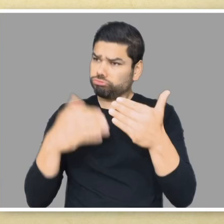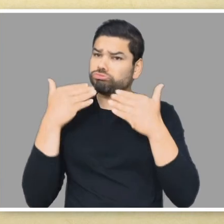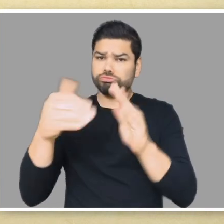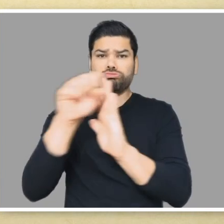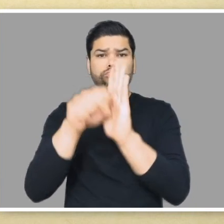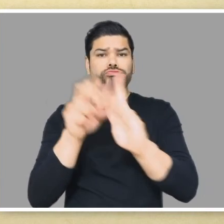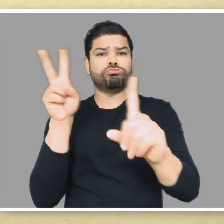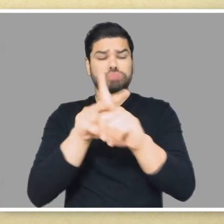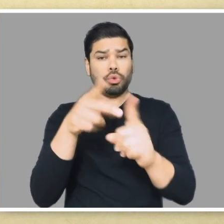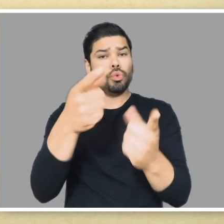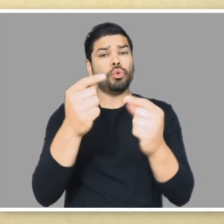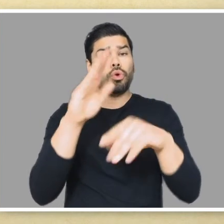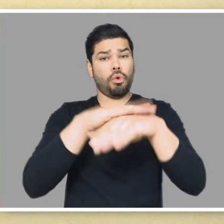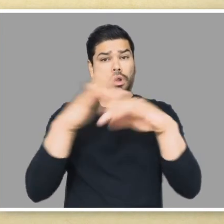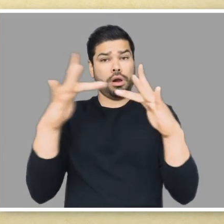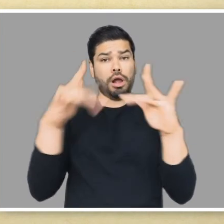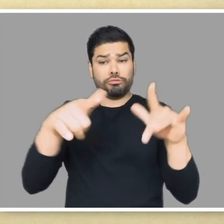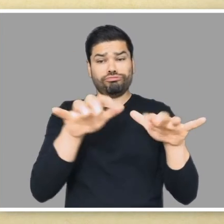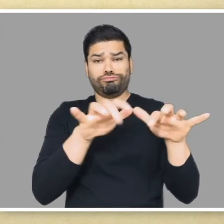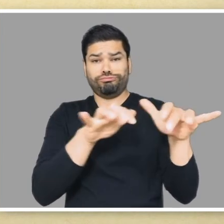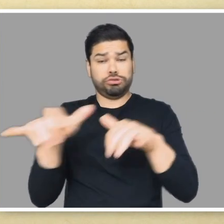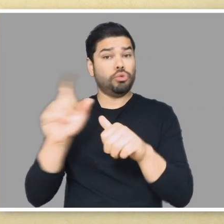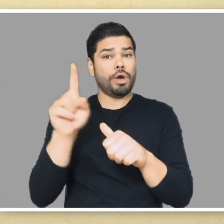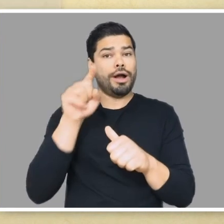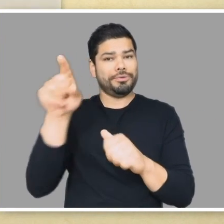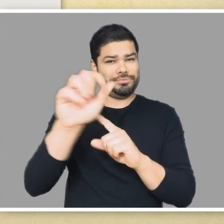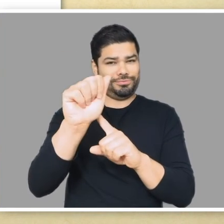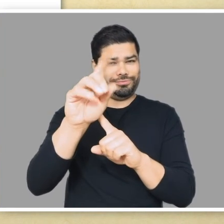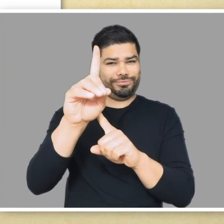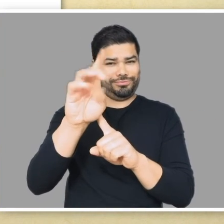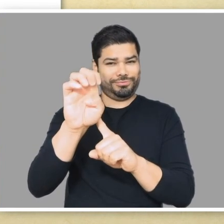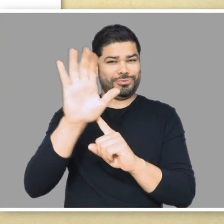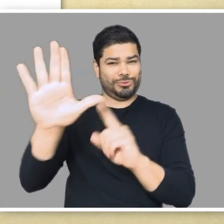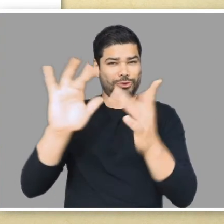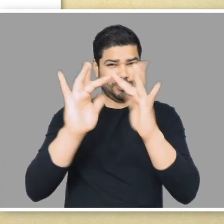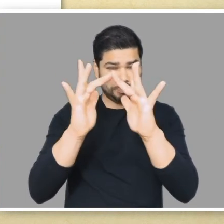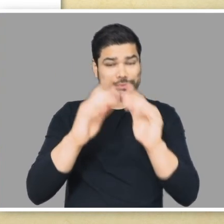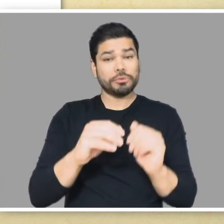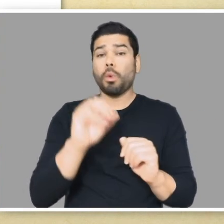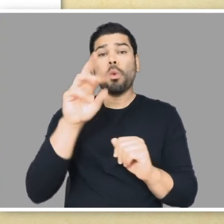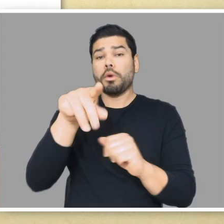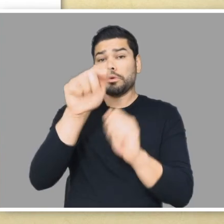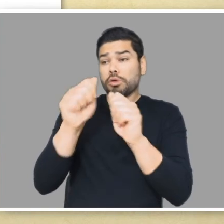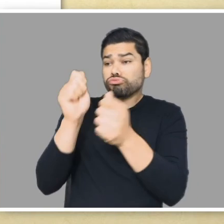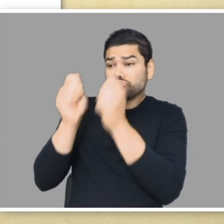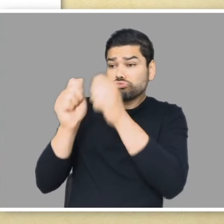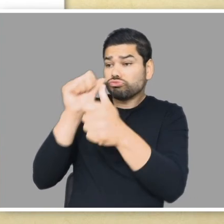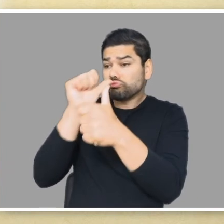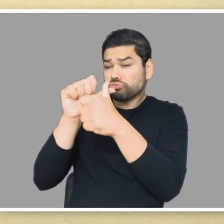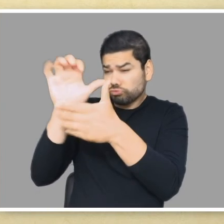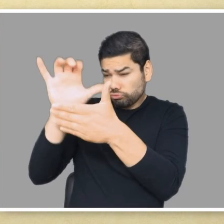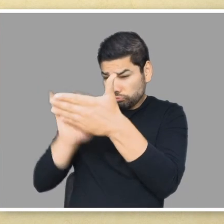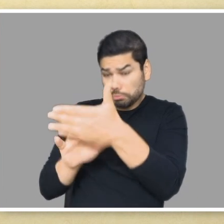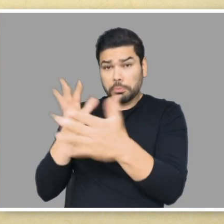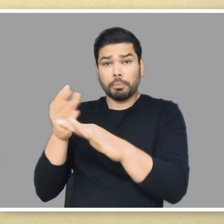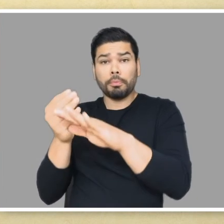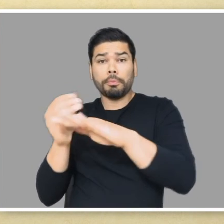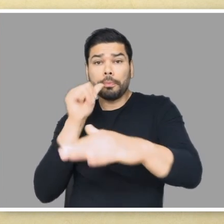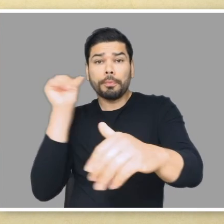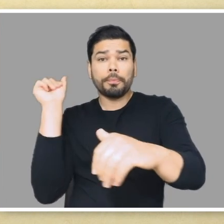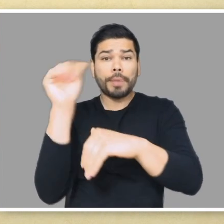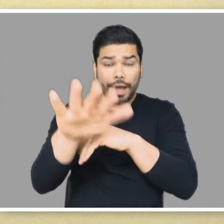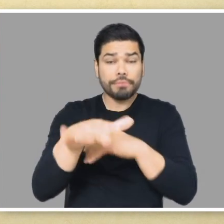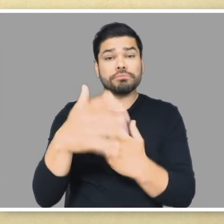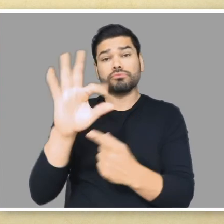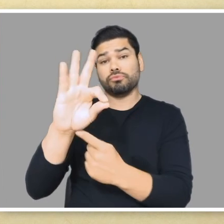decide you want to file a state complaint, you may use an online fillable form on ADE's website, or you may draft a letter